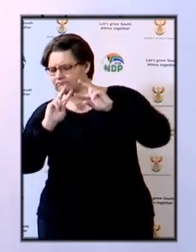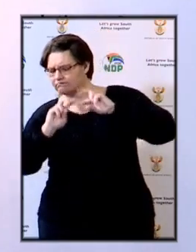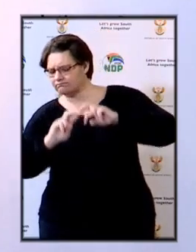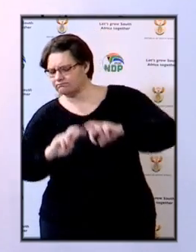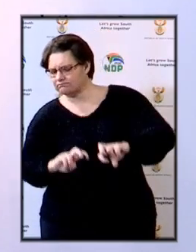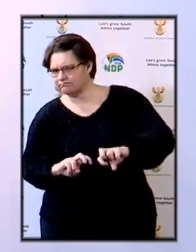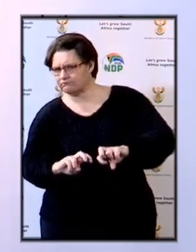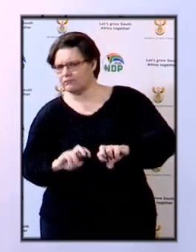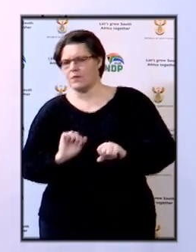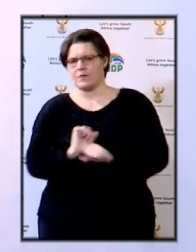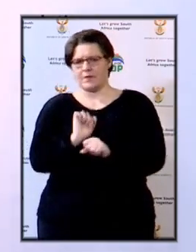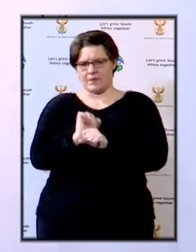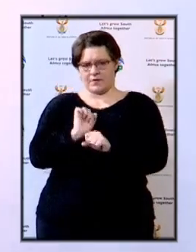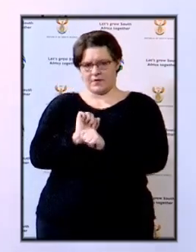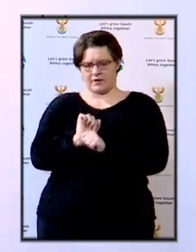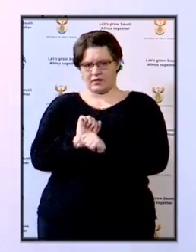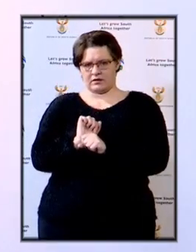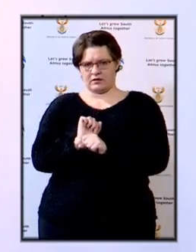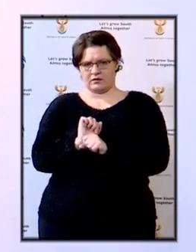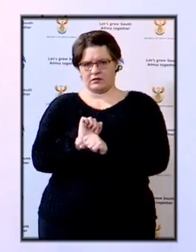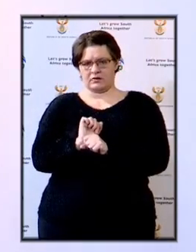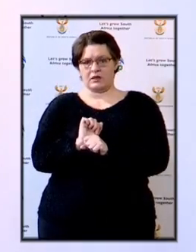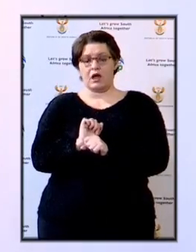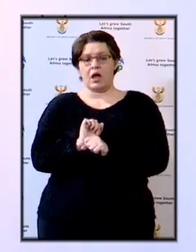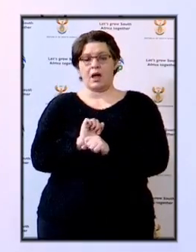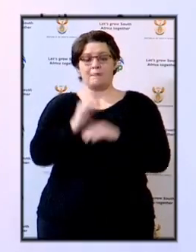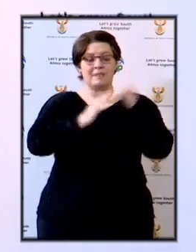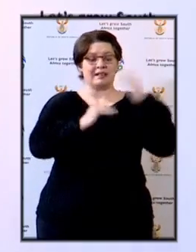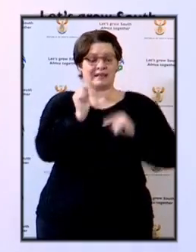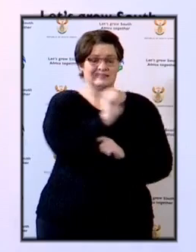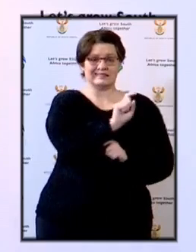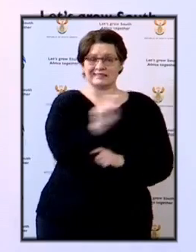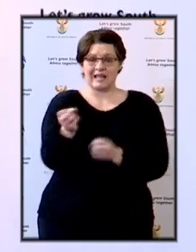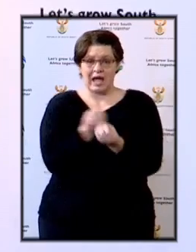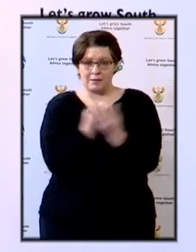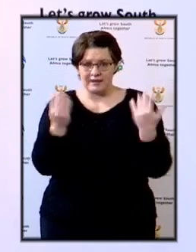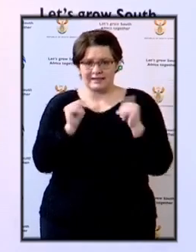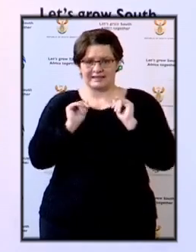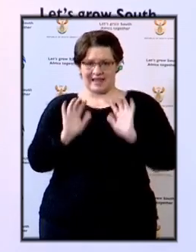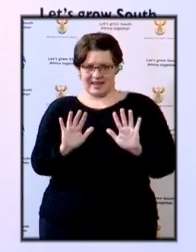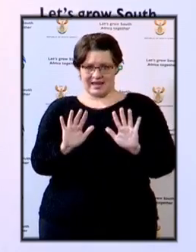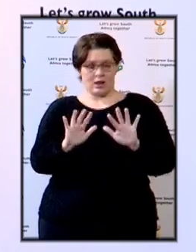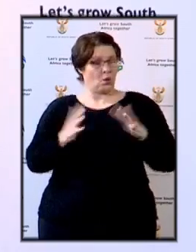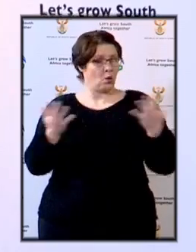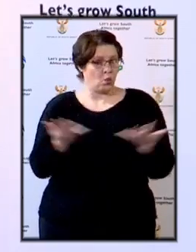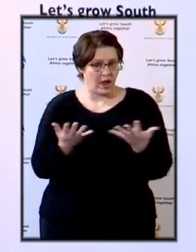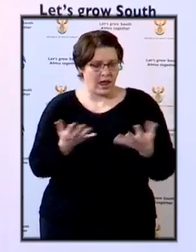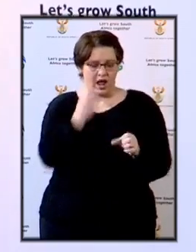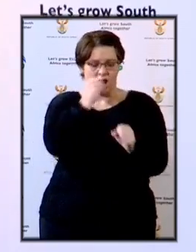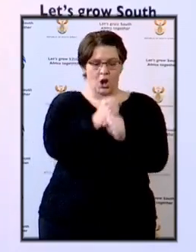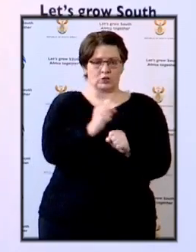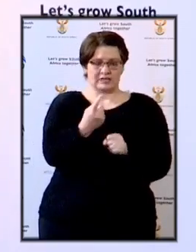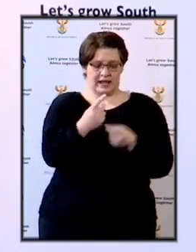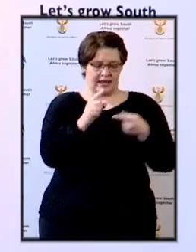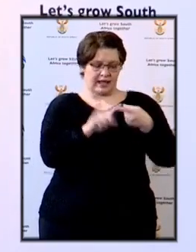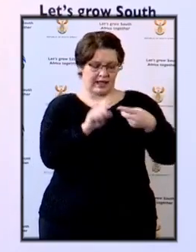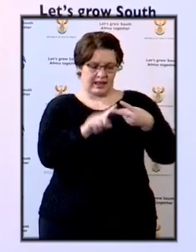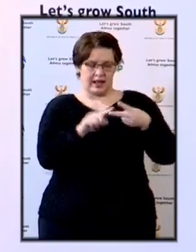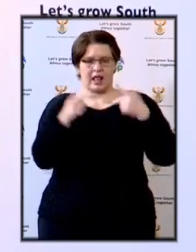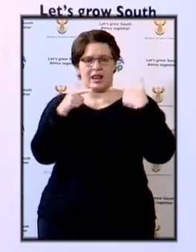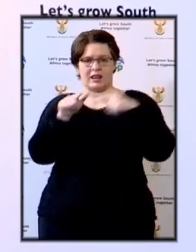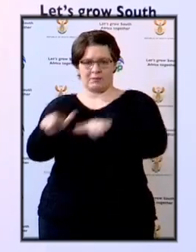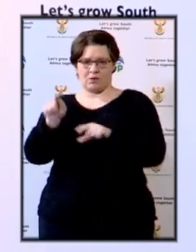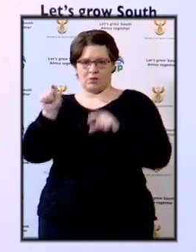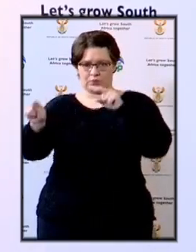and seizure operations in 10 premises in Gaudin and Limpopo